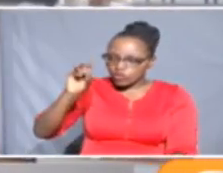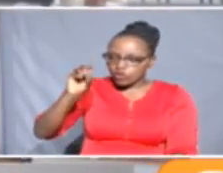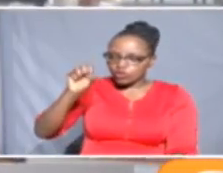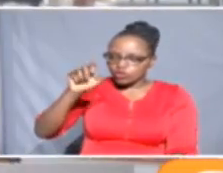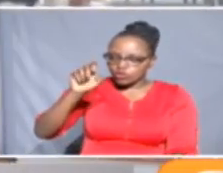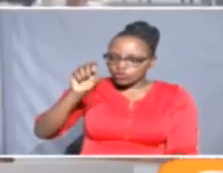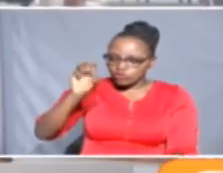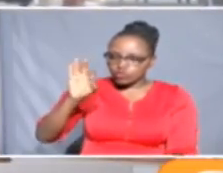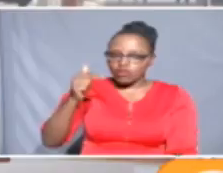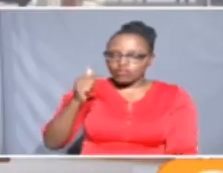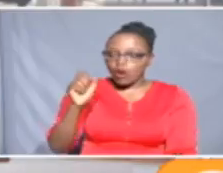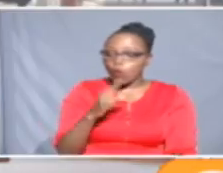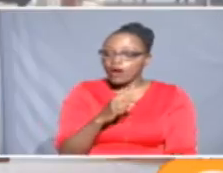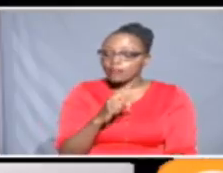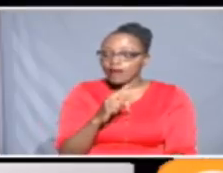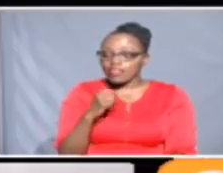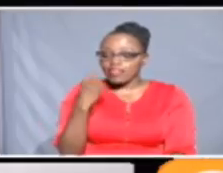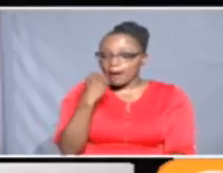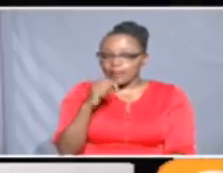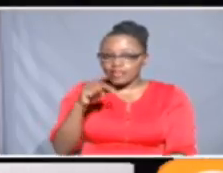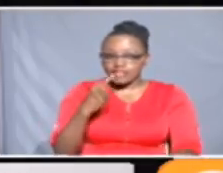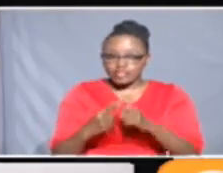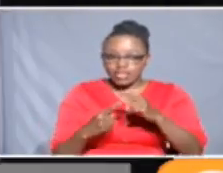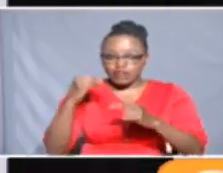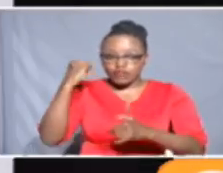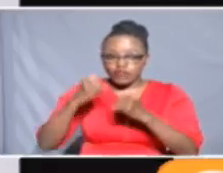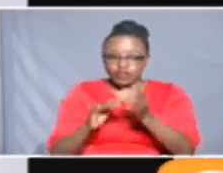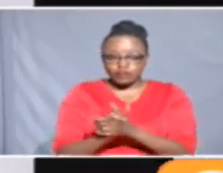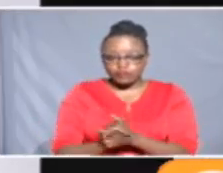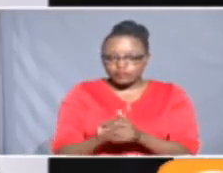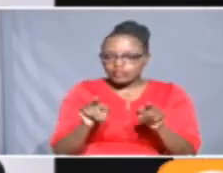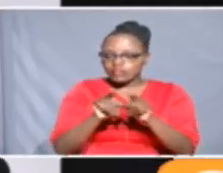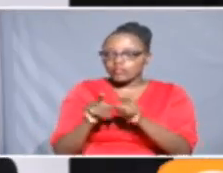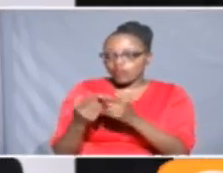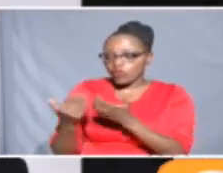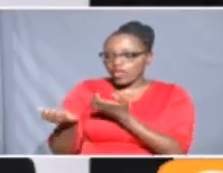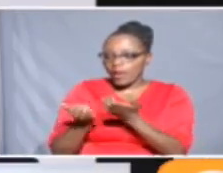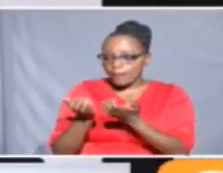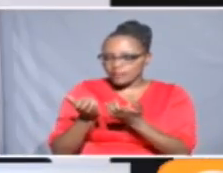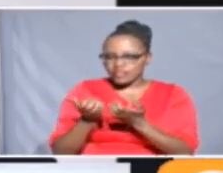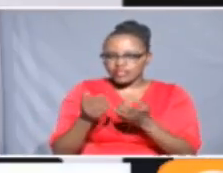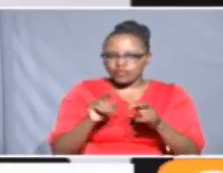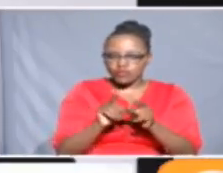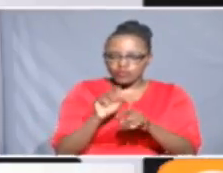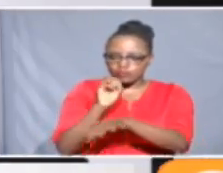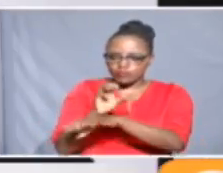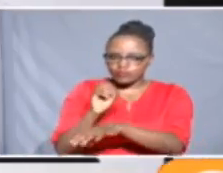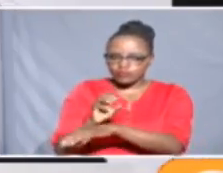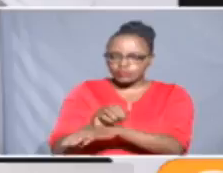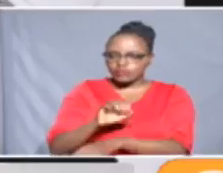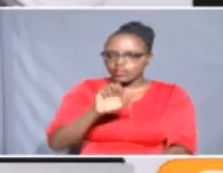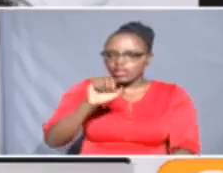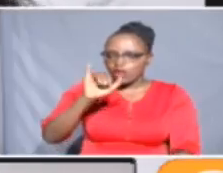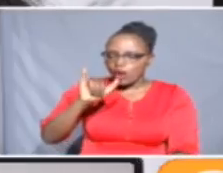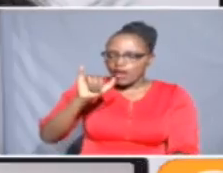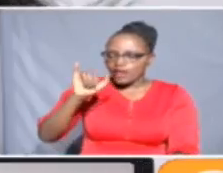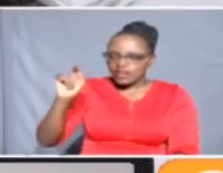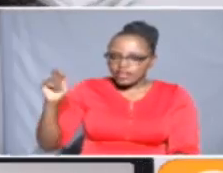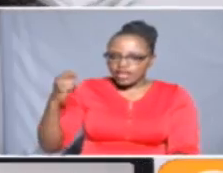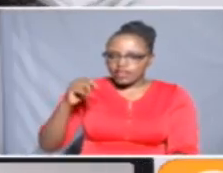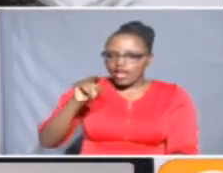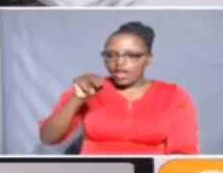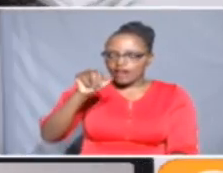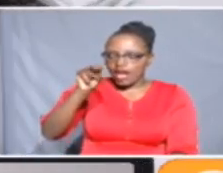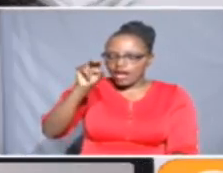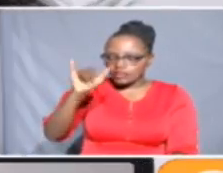Development Center in May this year. Finally, still on corporate moves, advisory firm EY Kenya has appointed Nancy